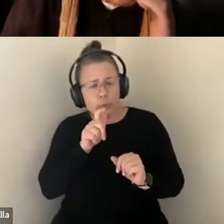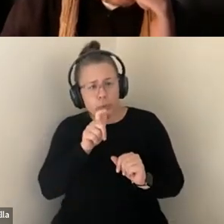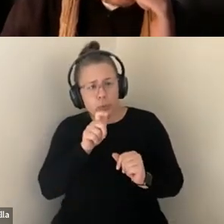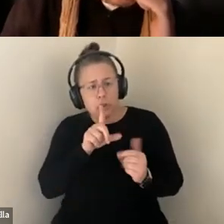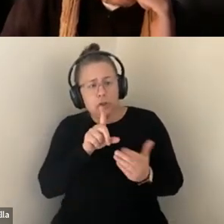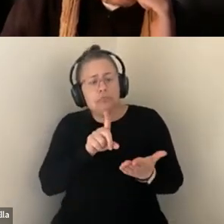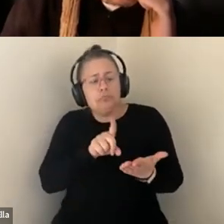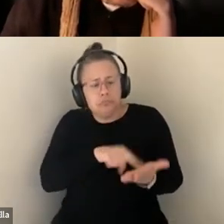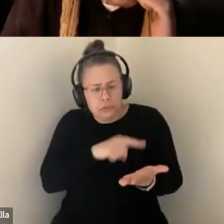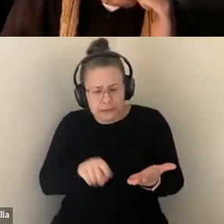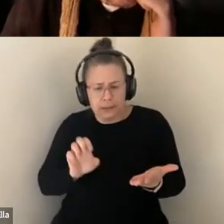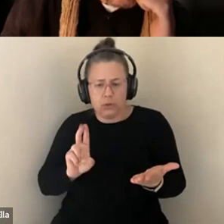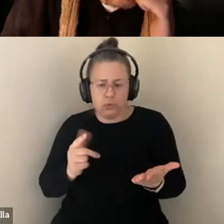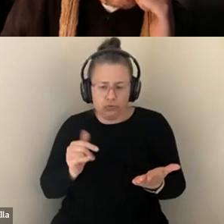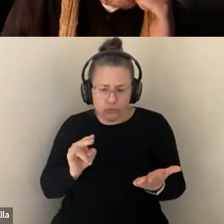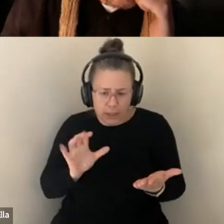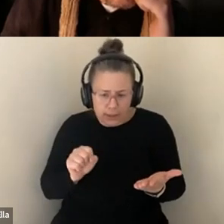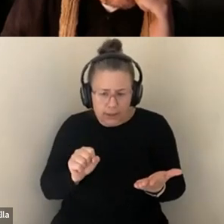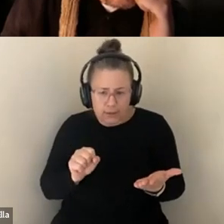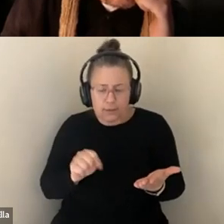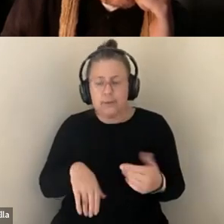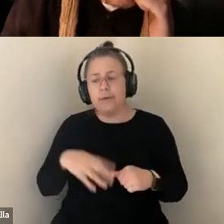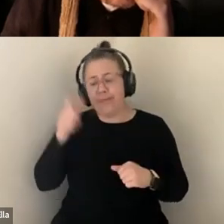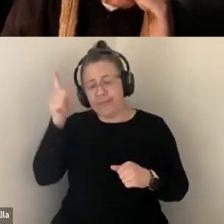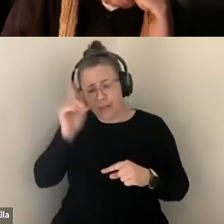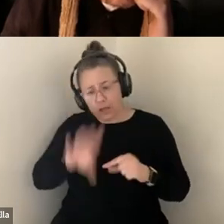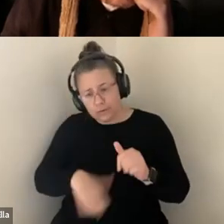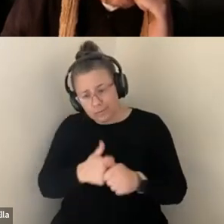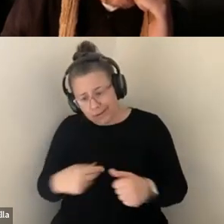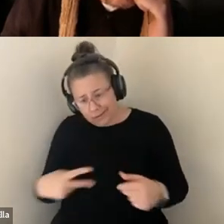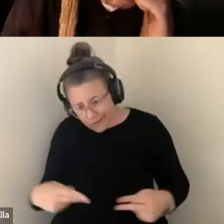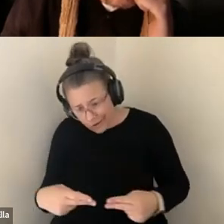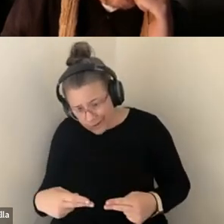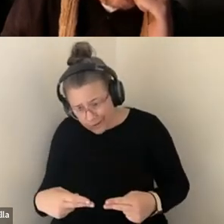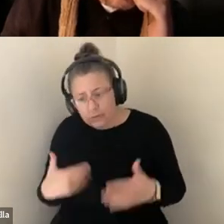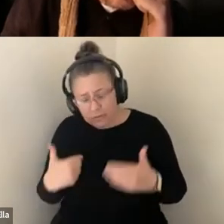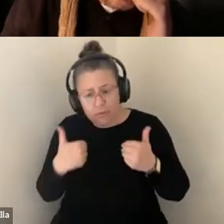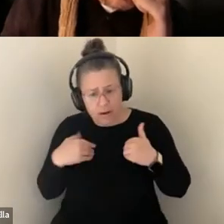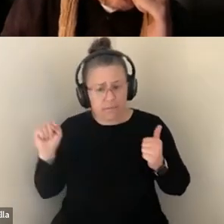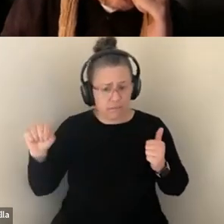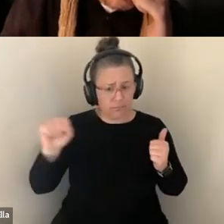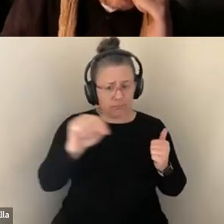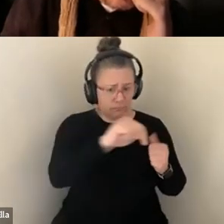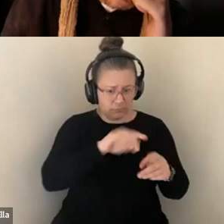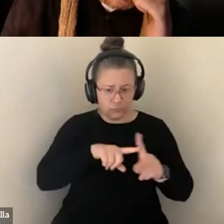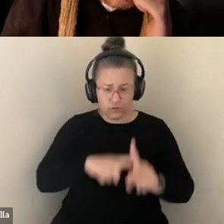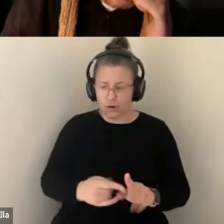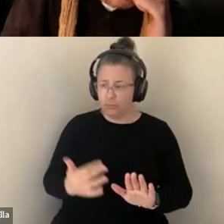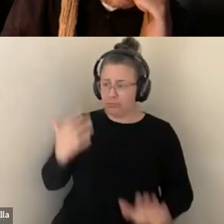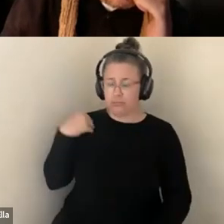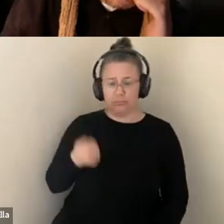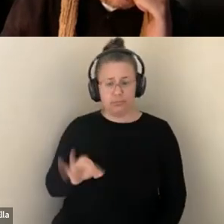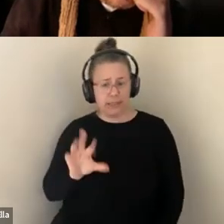THE LOGIC BEHIND EGENICS STERILIZATION, STARTING IN THE 1930S. AND THEY HAVE PLAYED A ROLE IN KIND OF SETTING THE